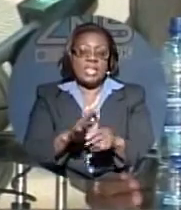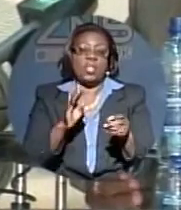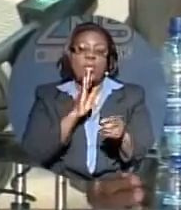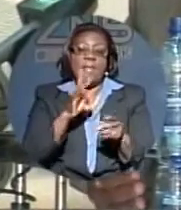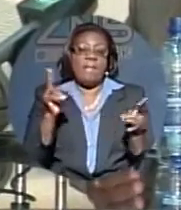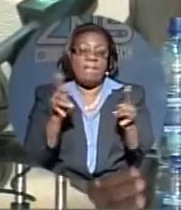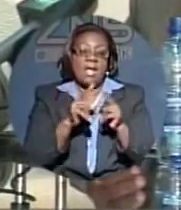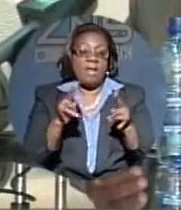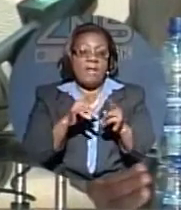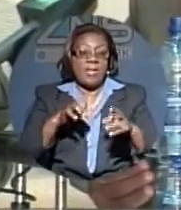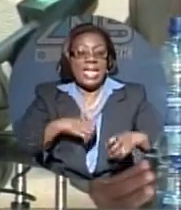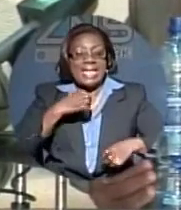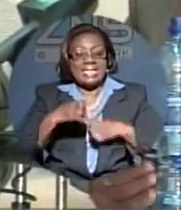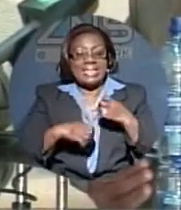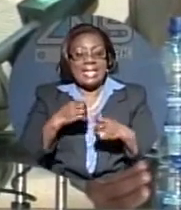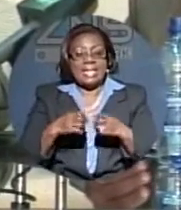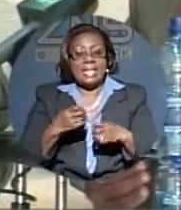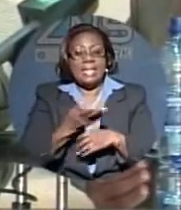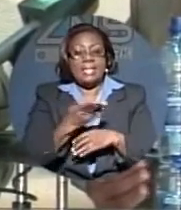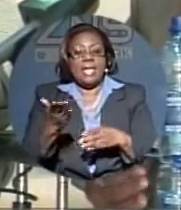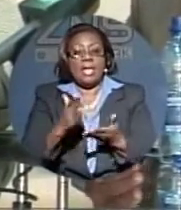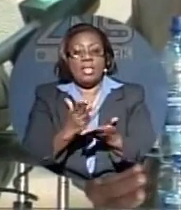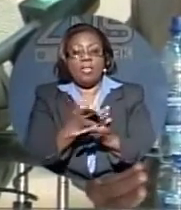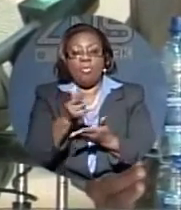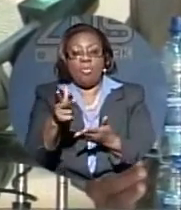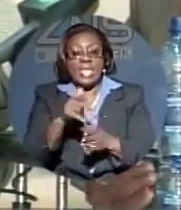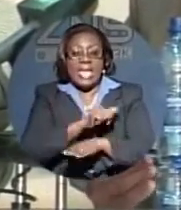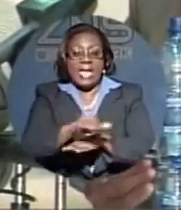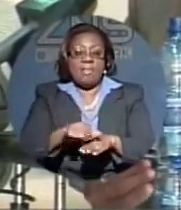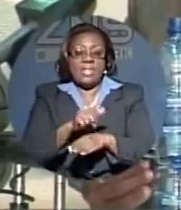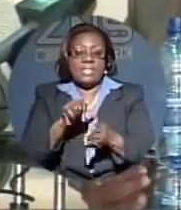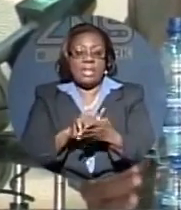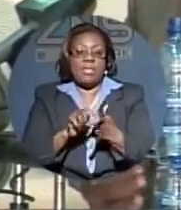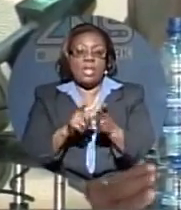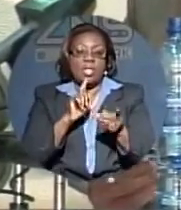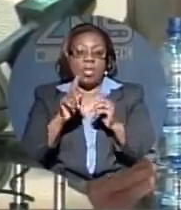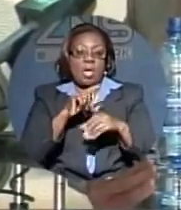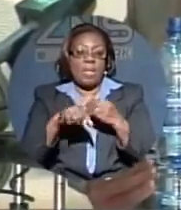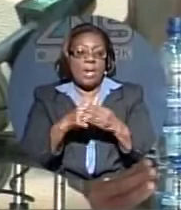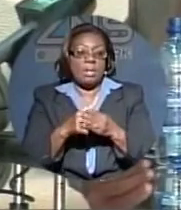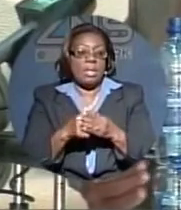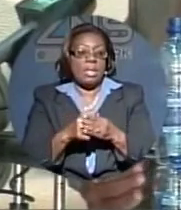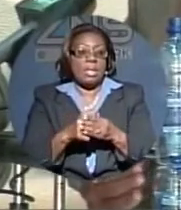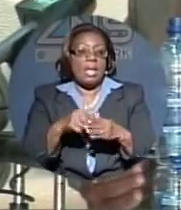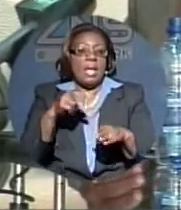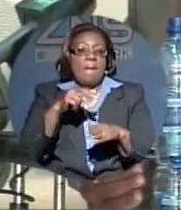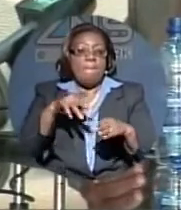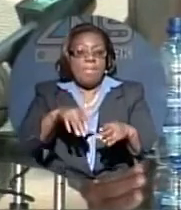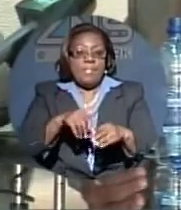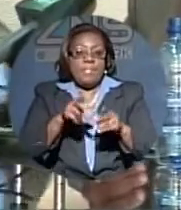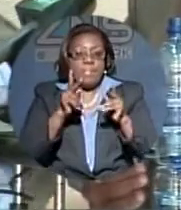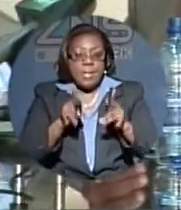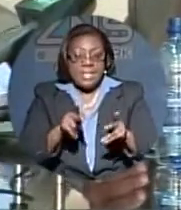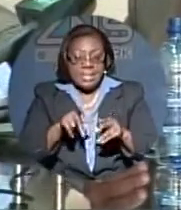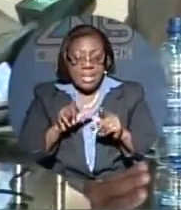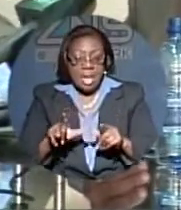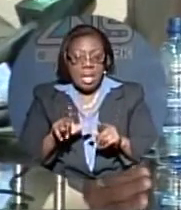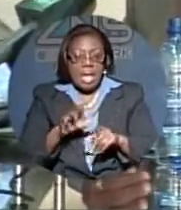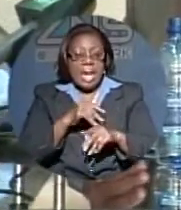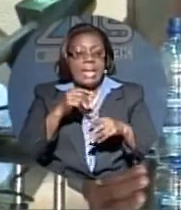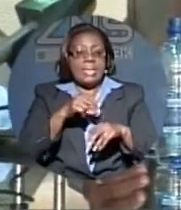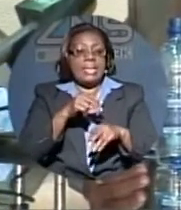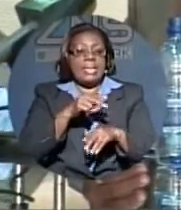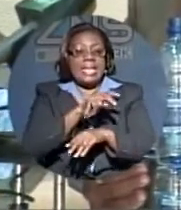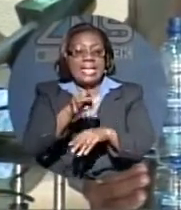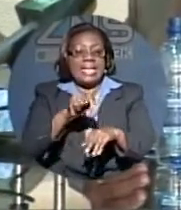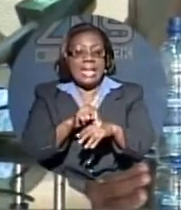The three aspects that are going to be dealt with, the personal, the corporate and the national leadership, they will be dealt with, as Dr.